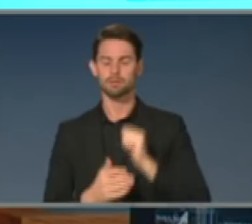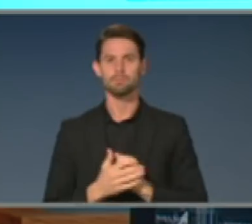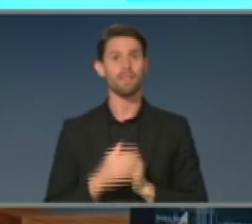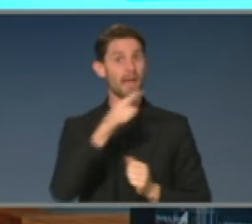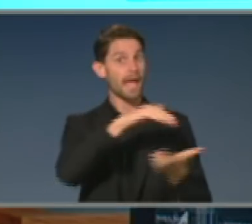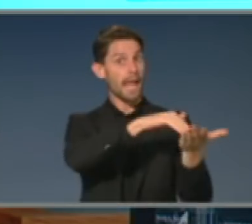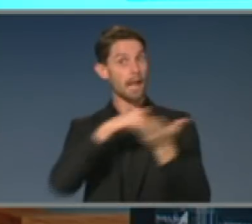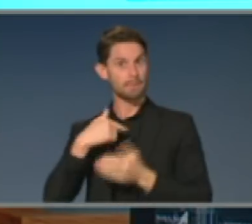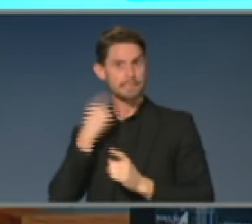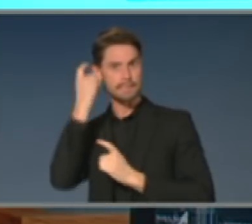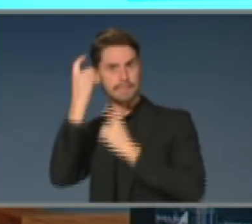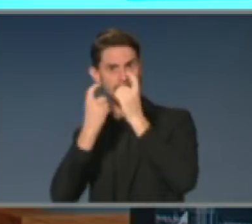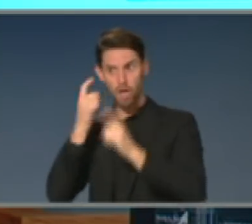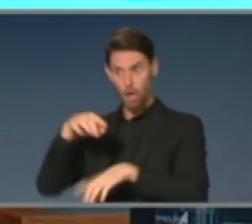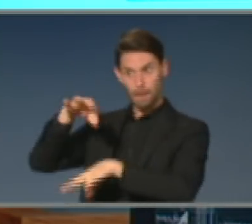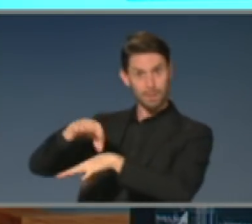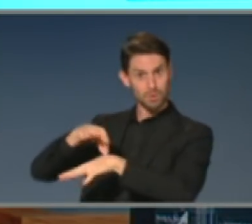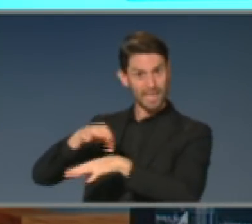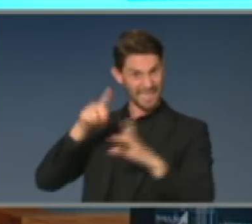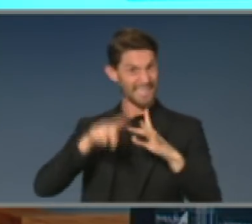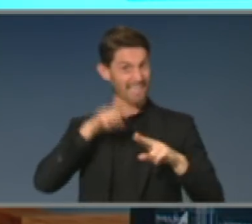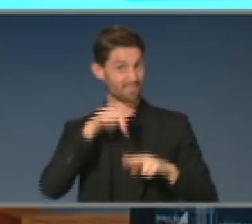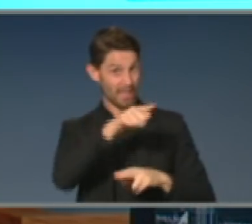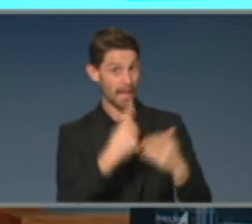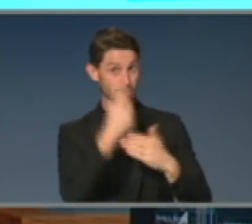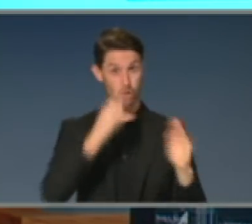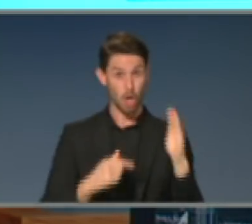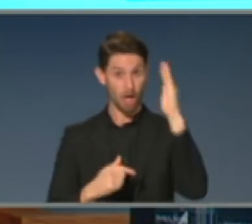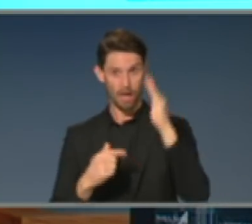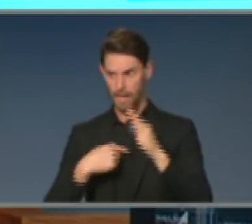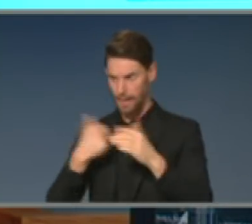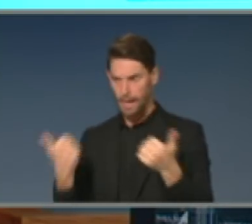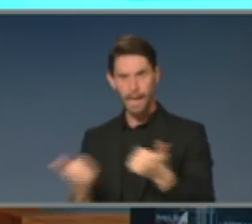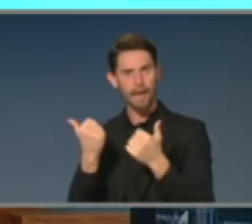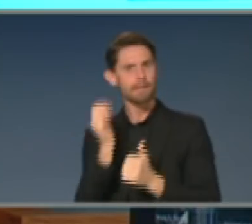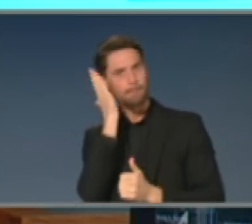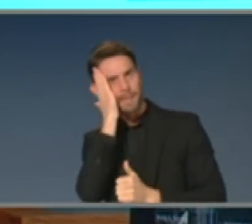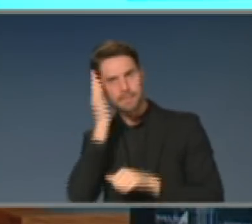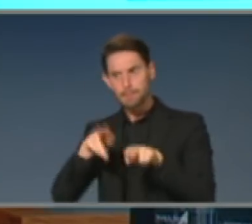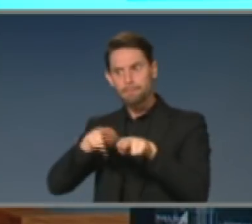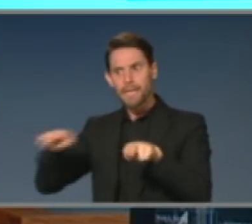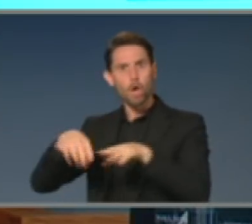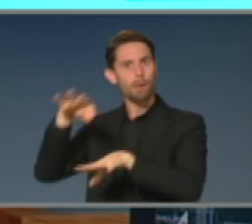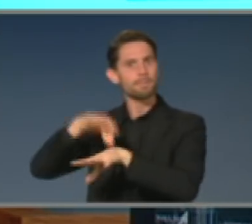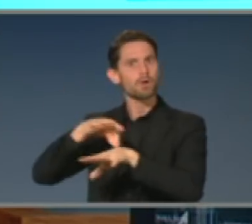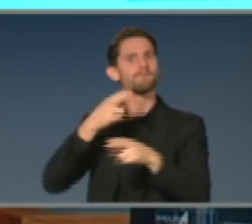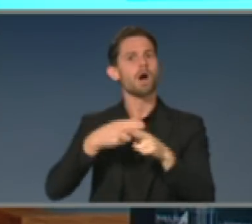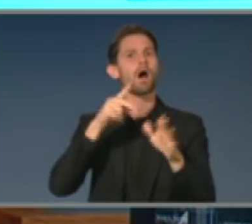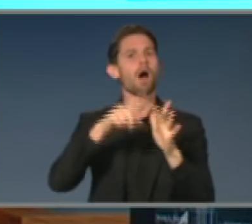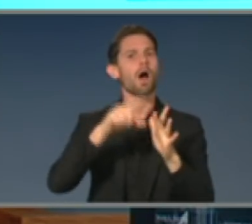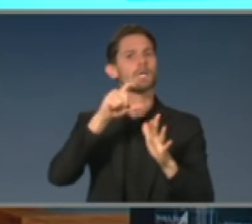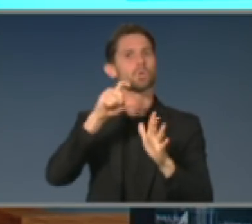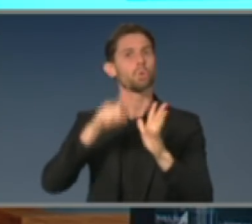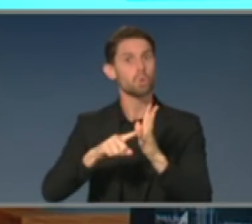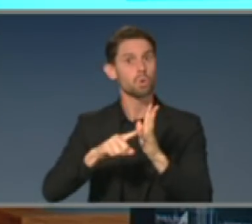modelling was what is our intensive care unit bed capacity, and what is their intensive care unit bed